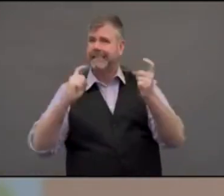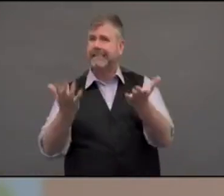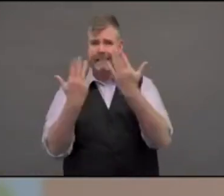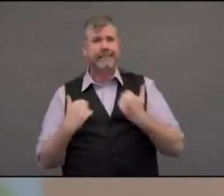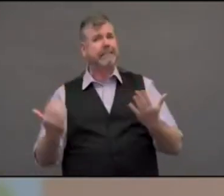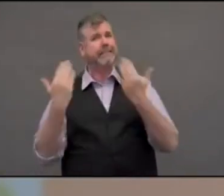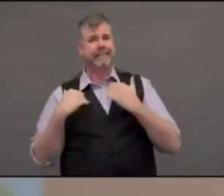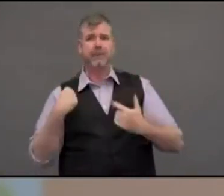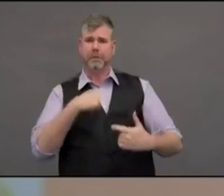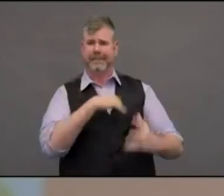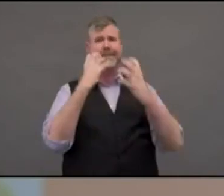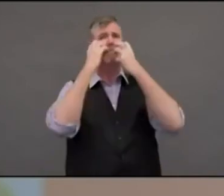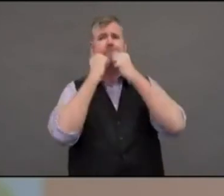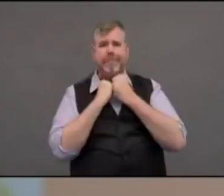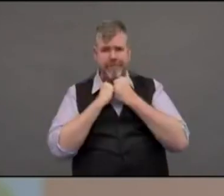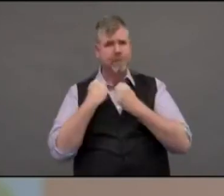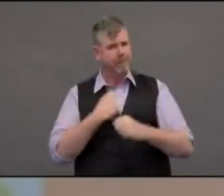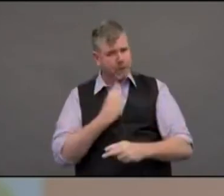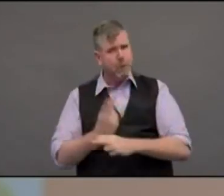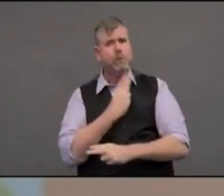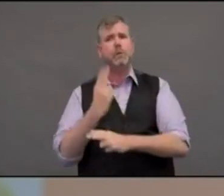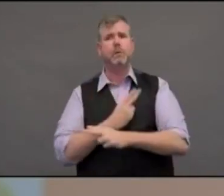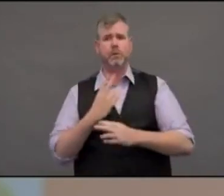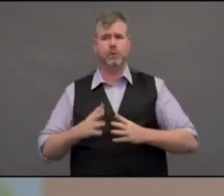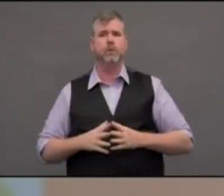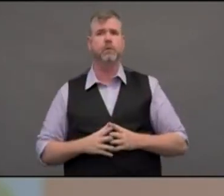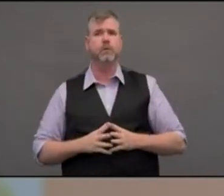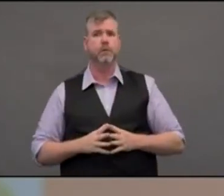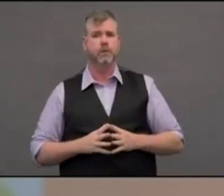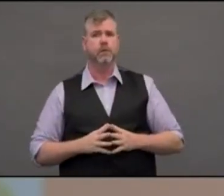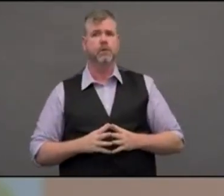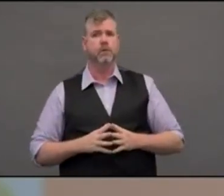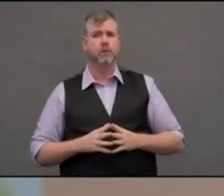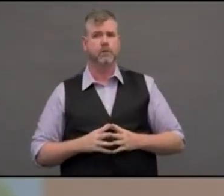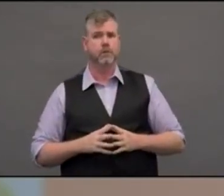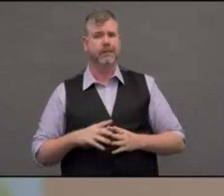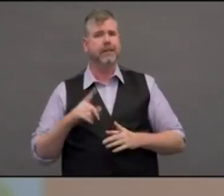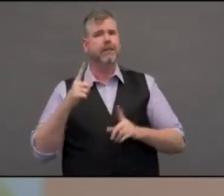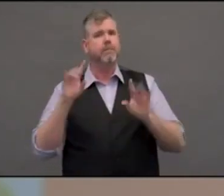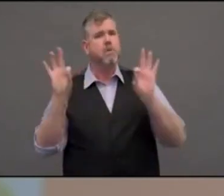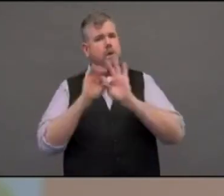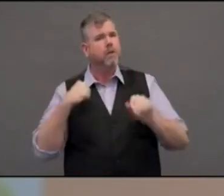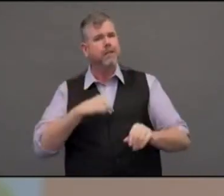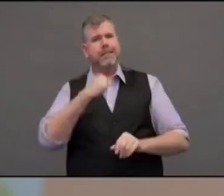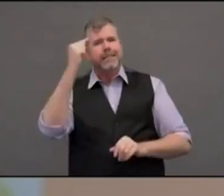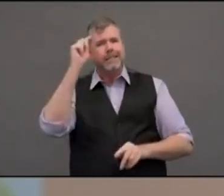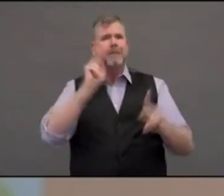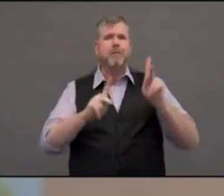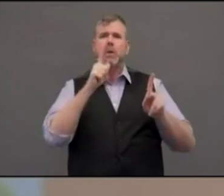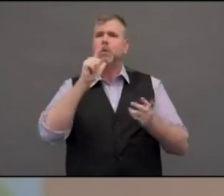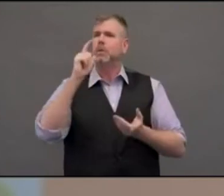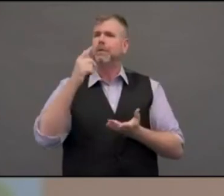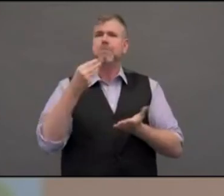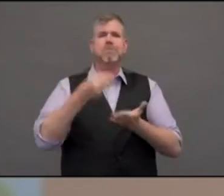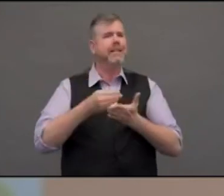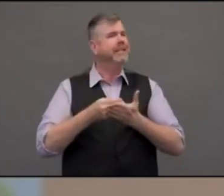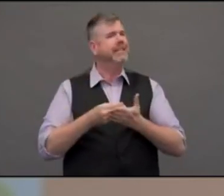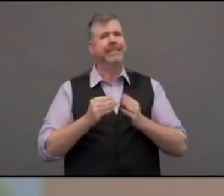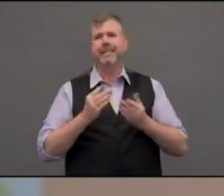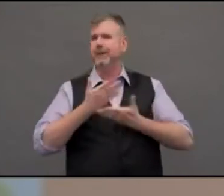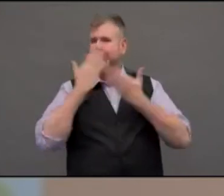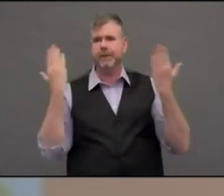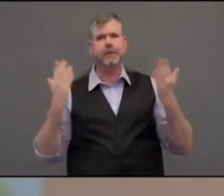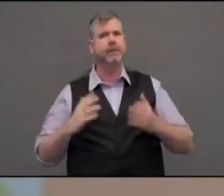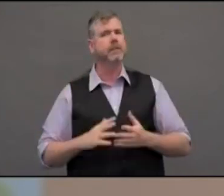also remember our less fortunate community residents, especially the homeless, the